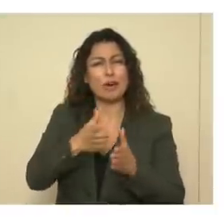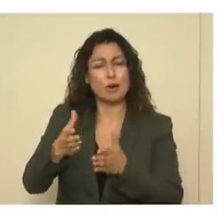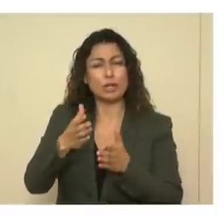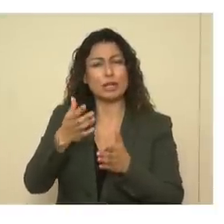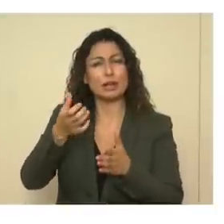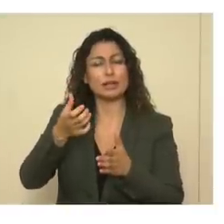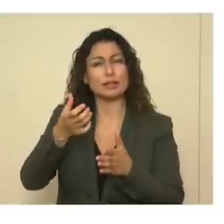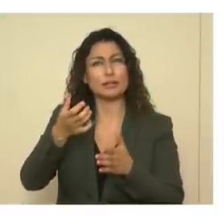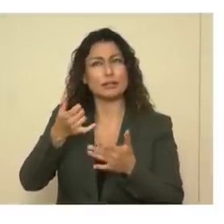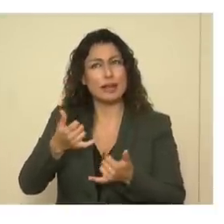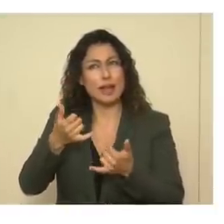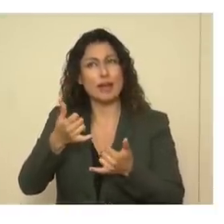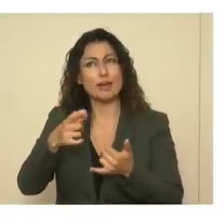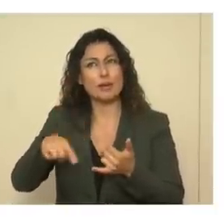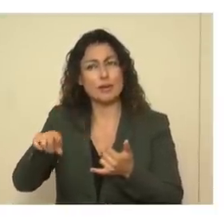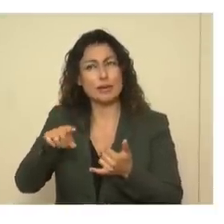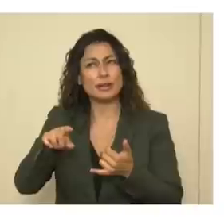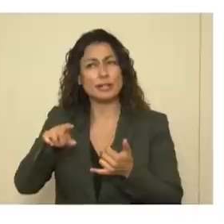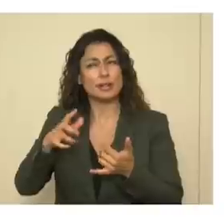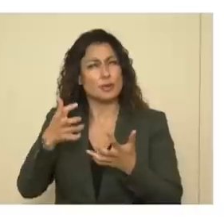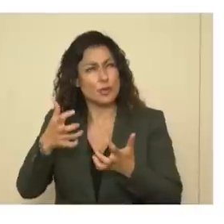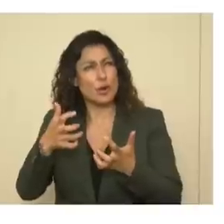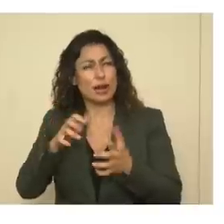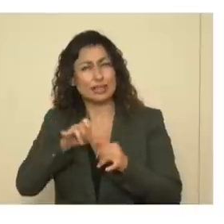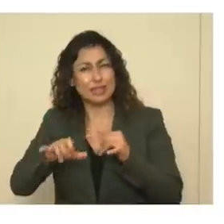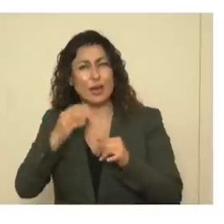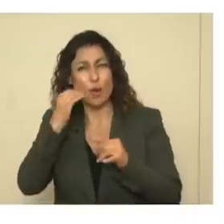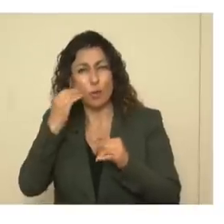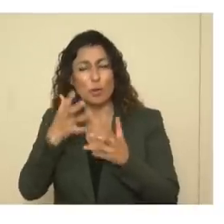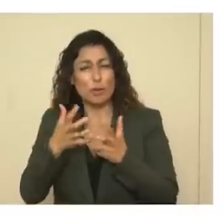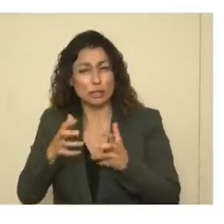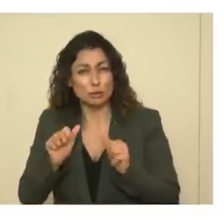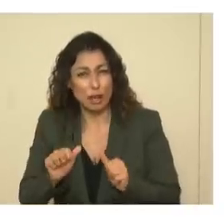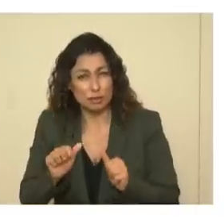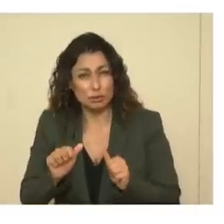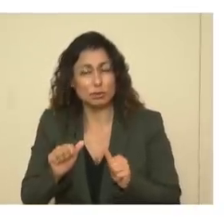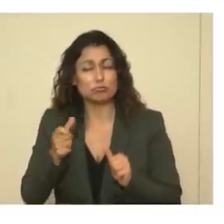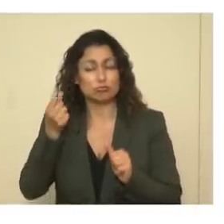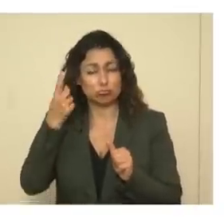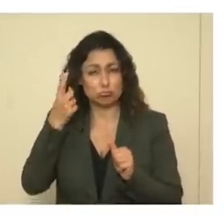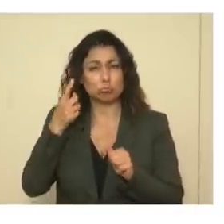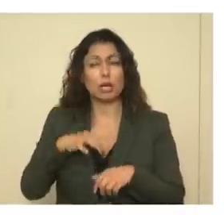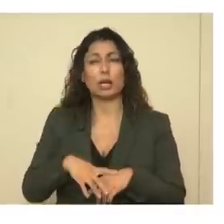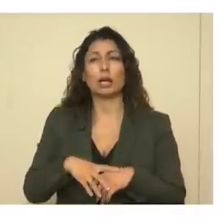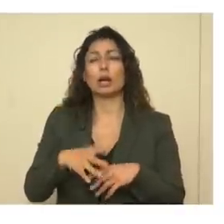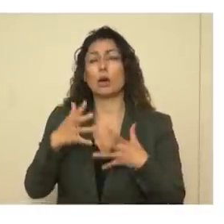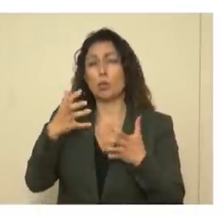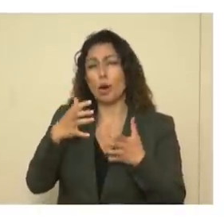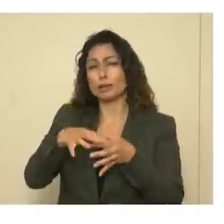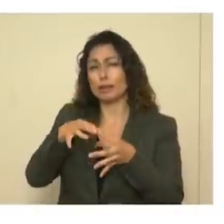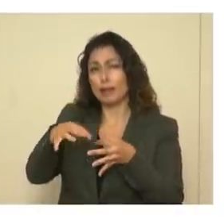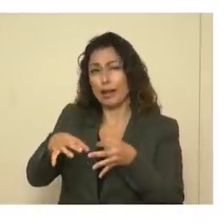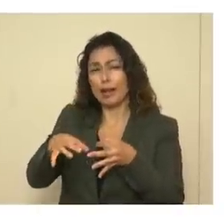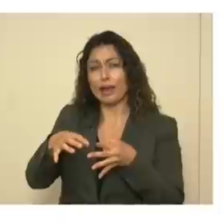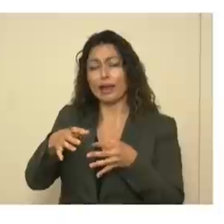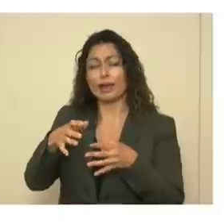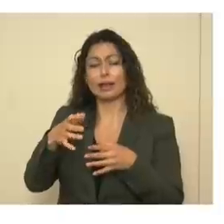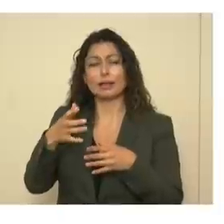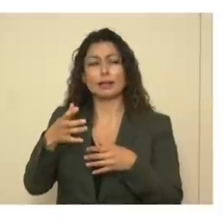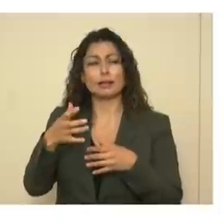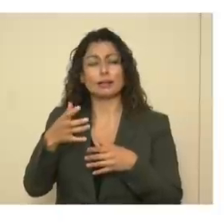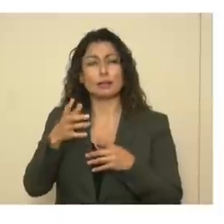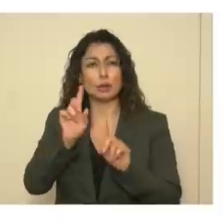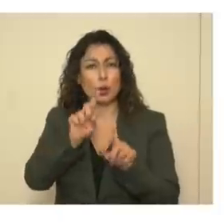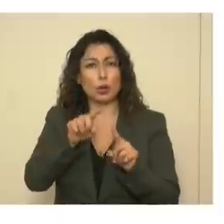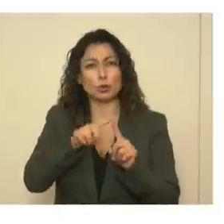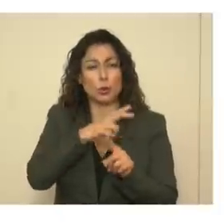understandably wanting to stay home as much as possible and wanting to delay care maybe in a